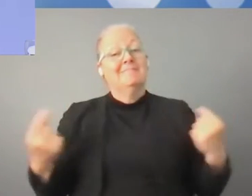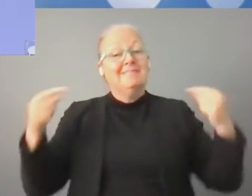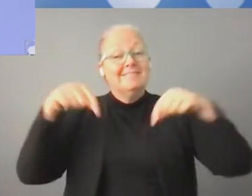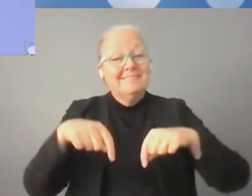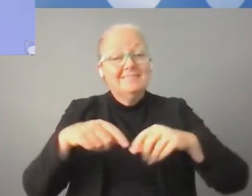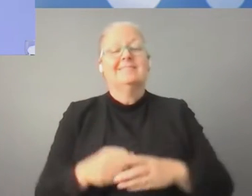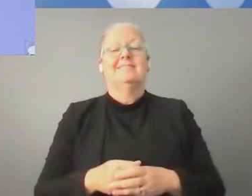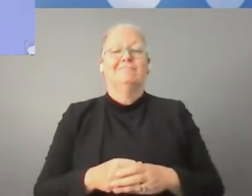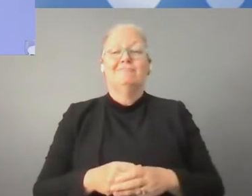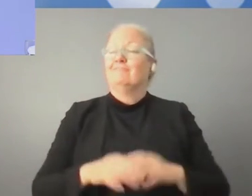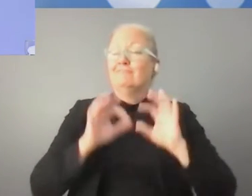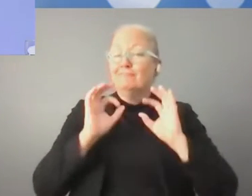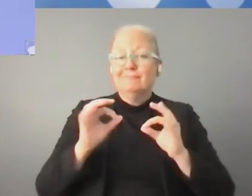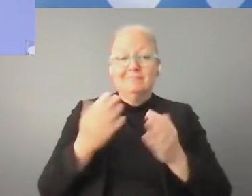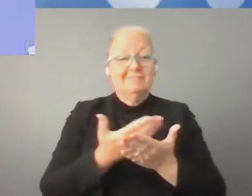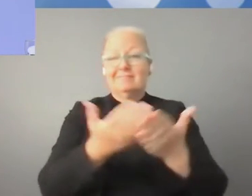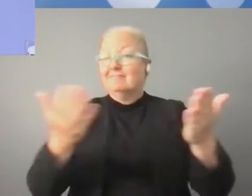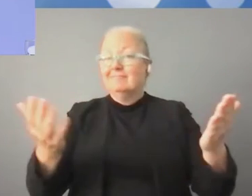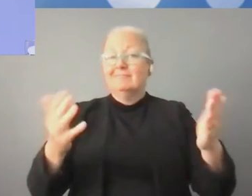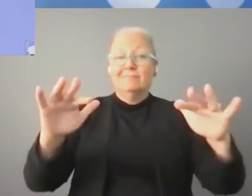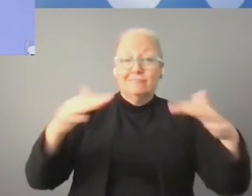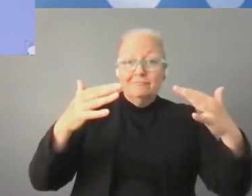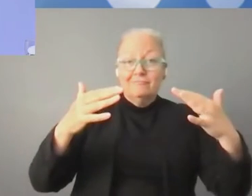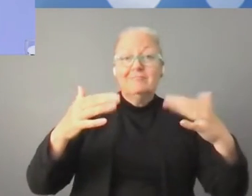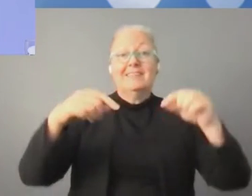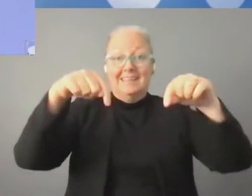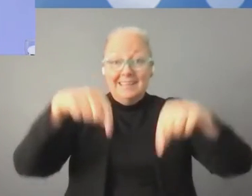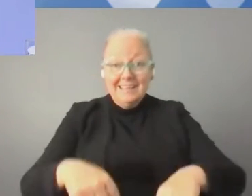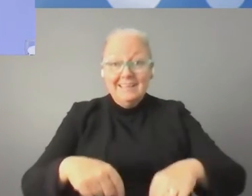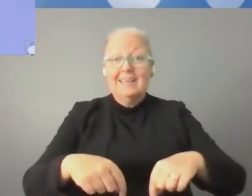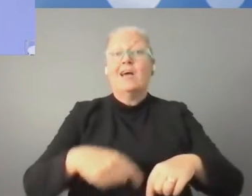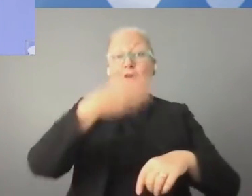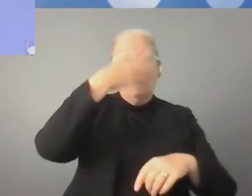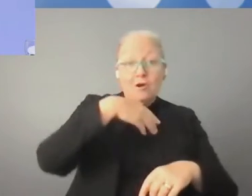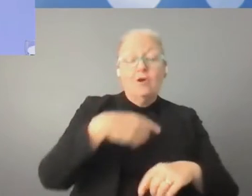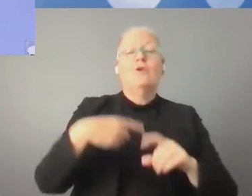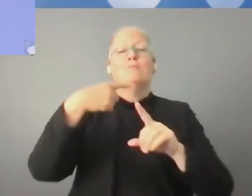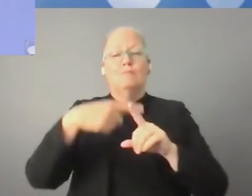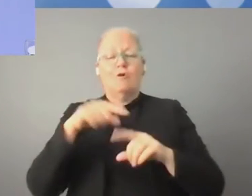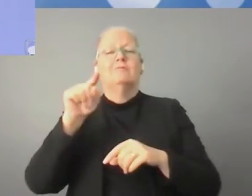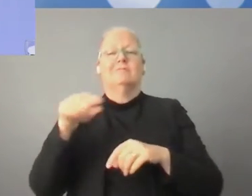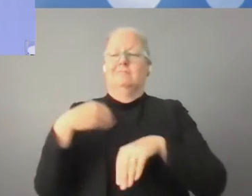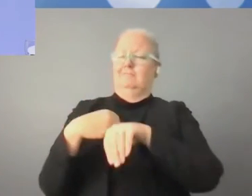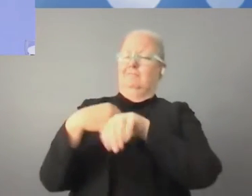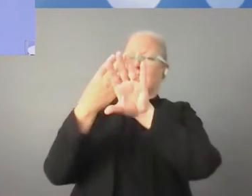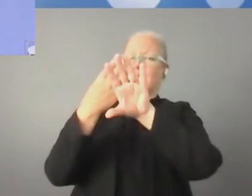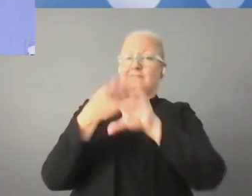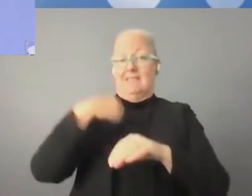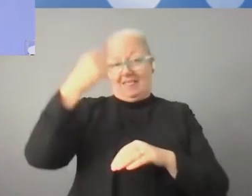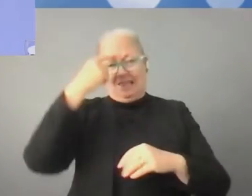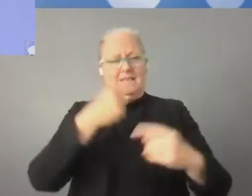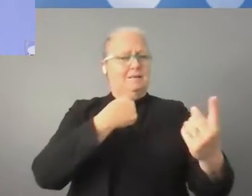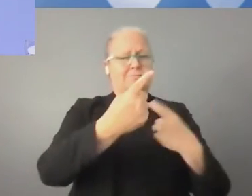audience, both online, virtually, and in presence, to discuss these important, crucial themes.